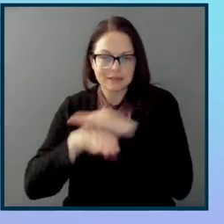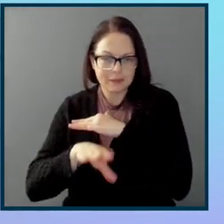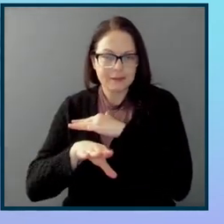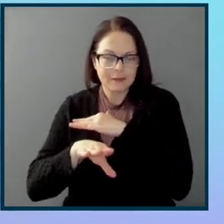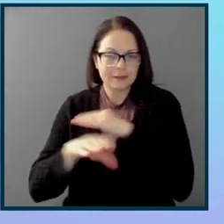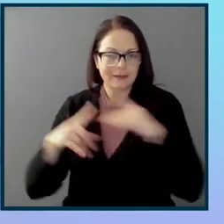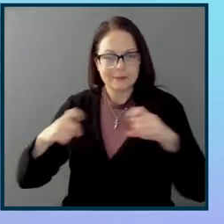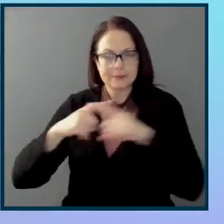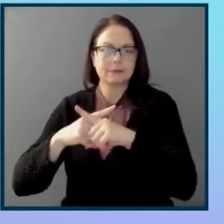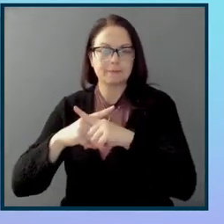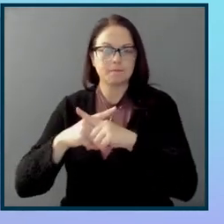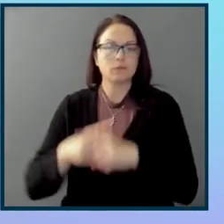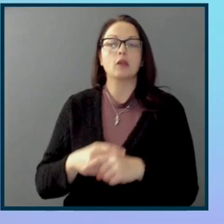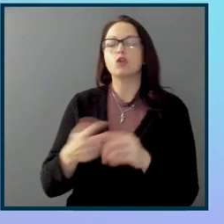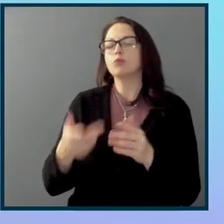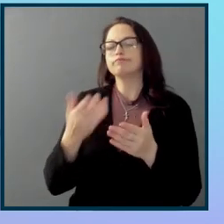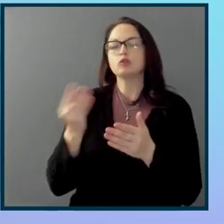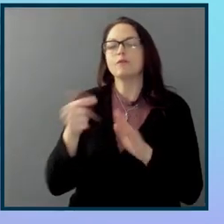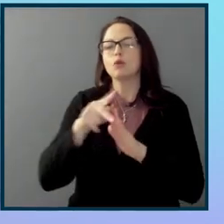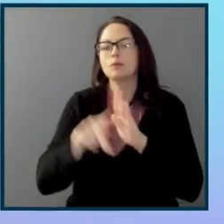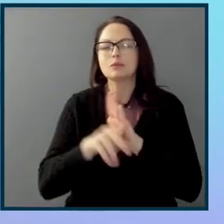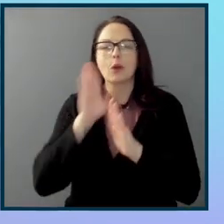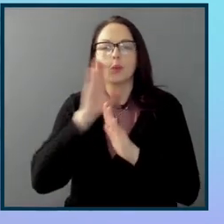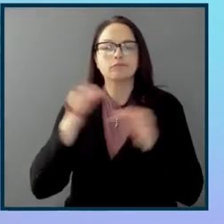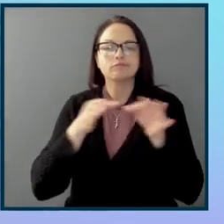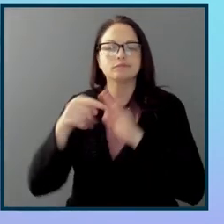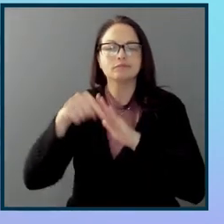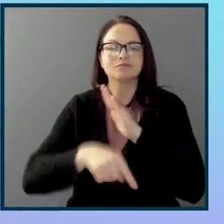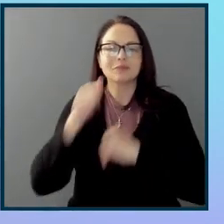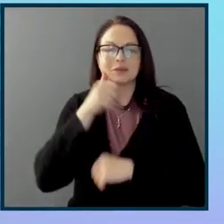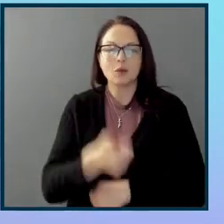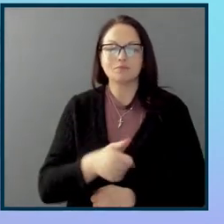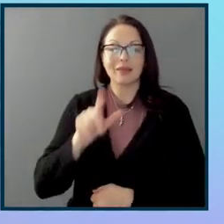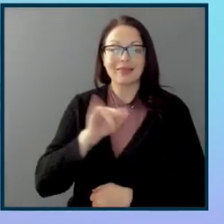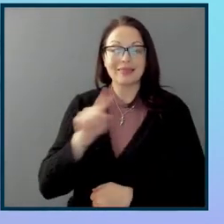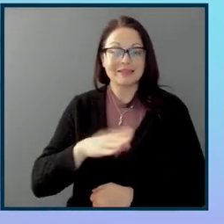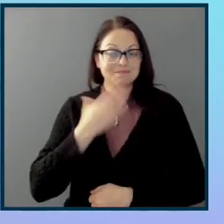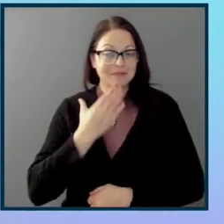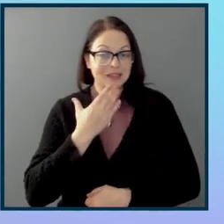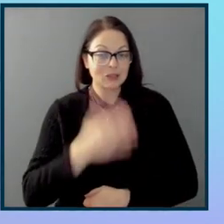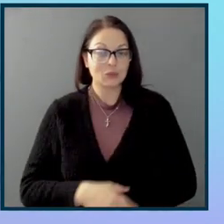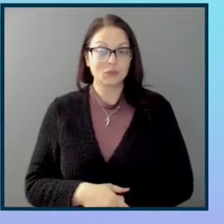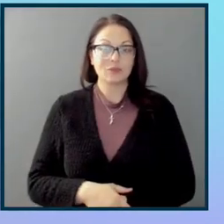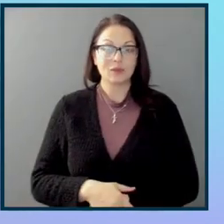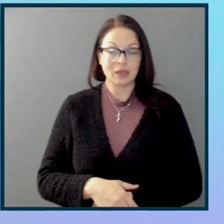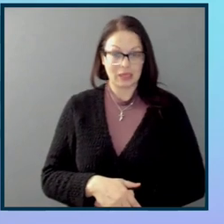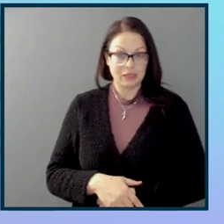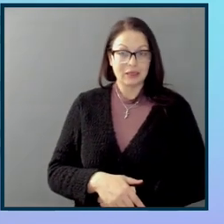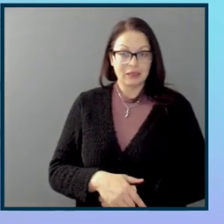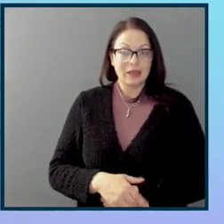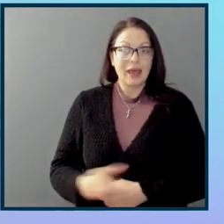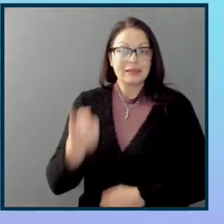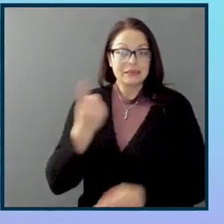principles and we'll go into that in a lot more detail tomorrow. Awesome. Thank you. There's also quite a few questions